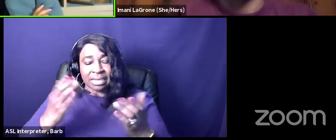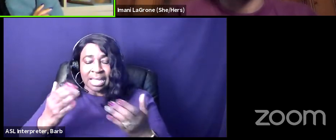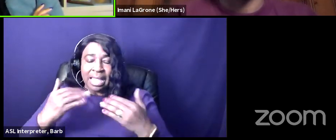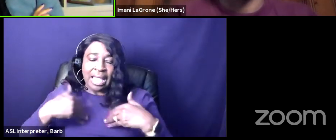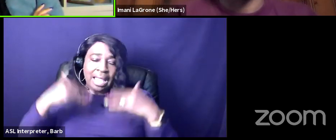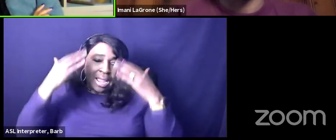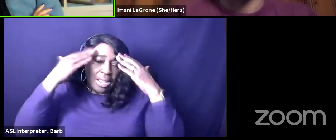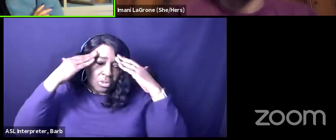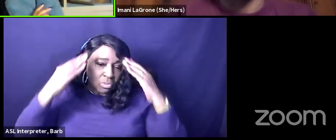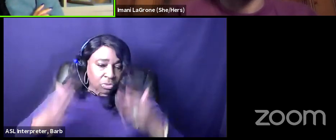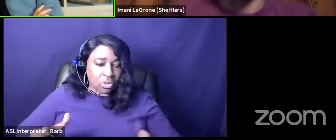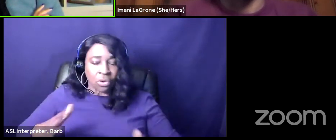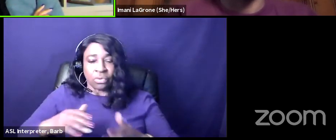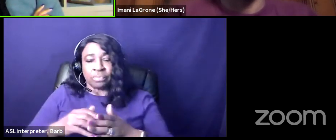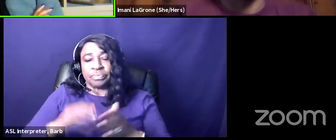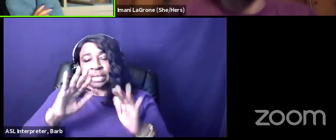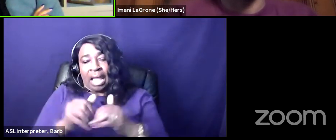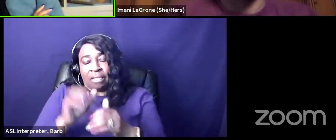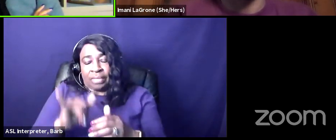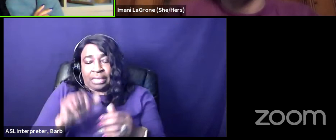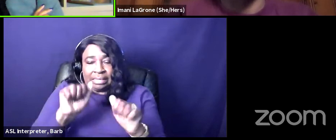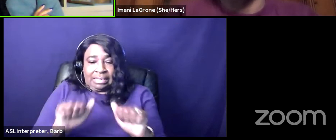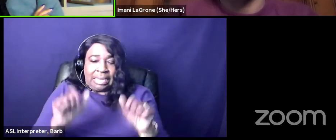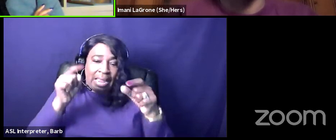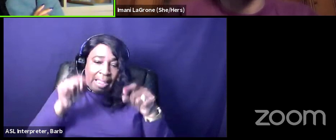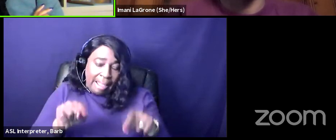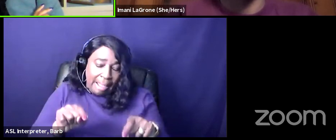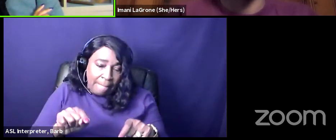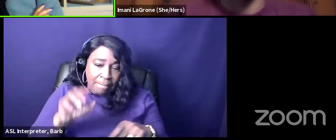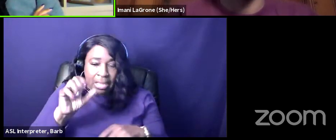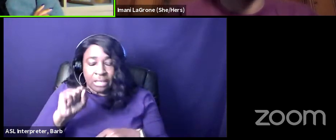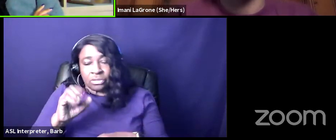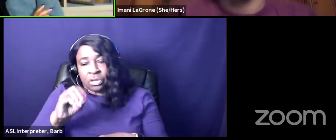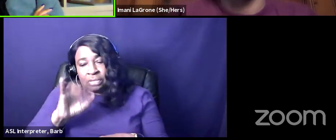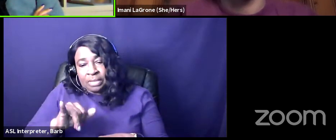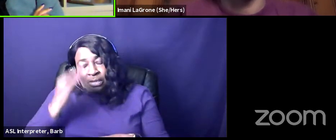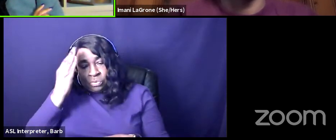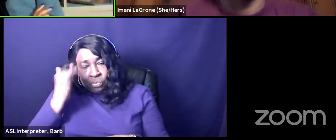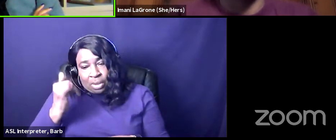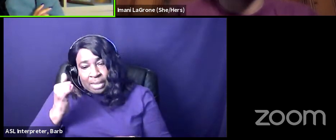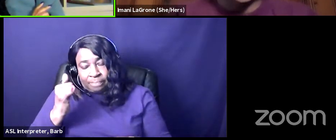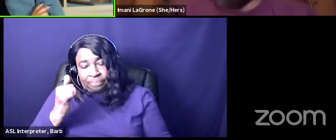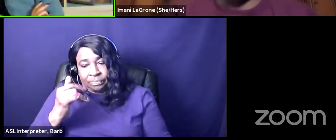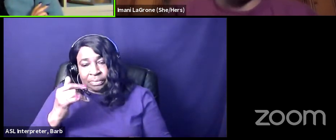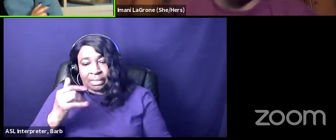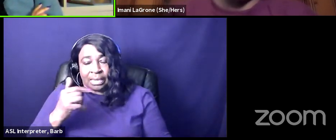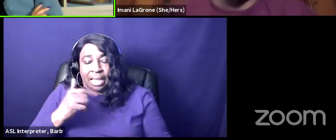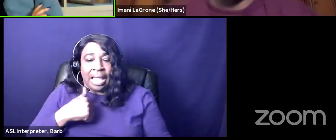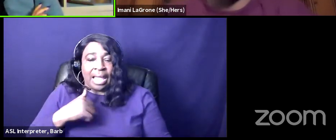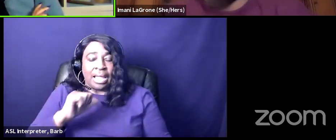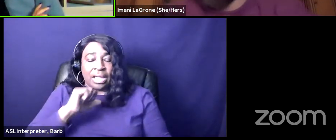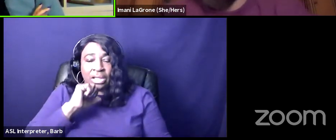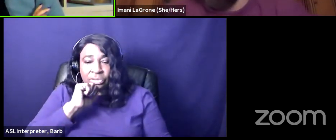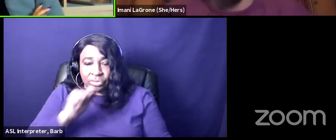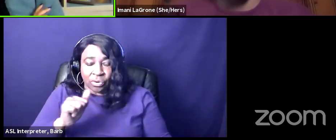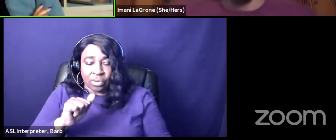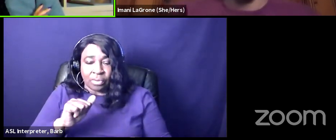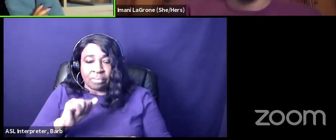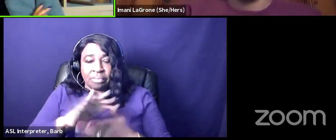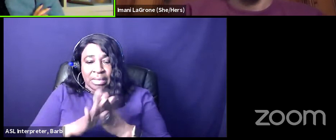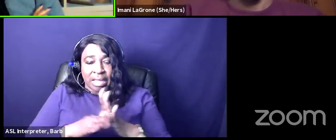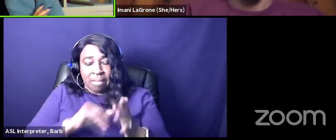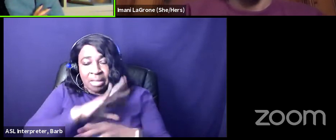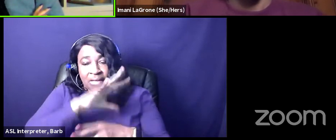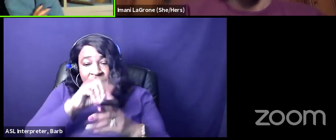how that happens and so that is why i am not an economist to figure that out um